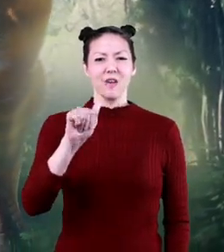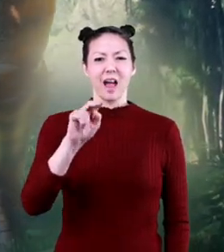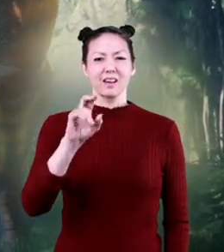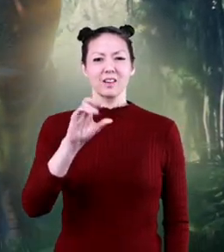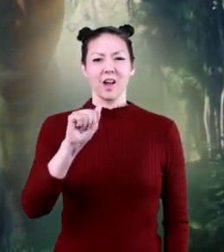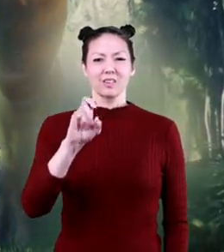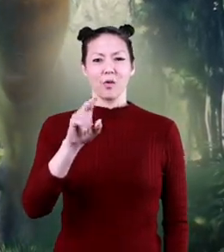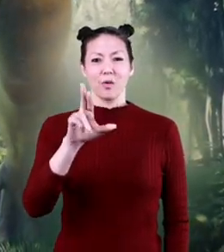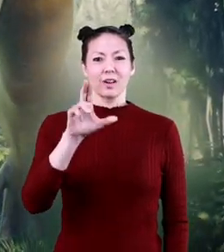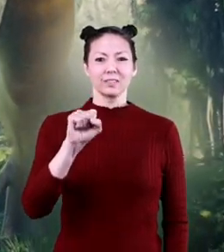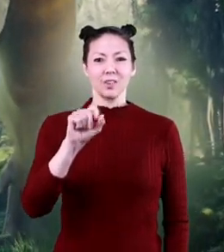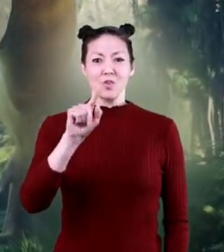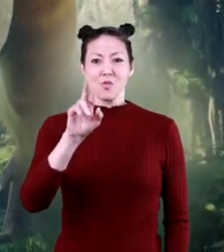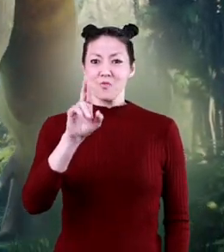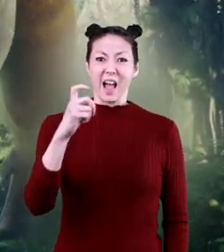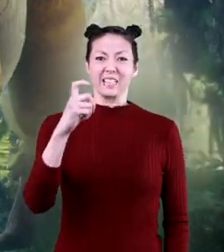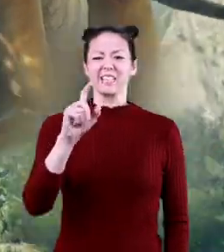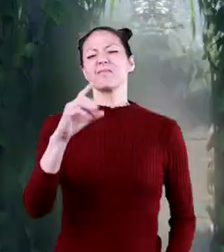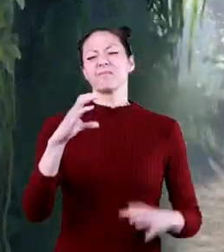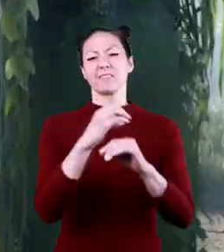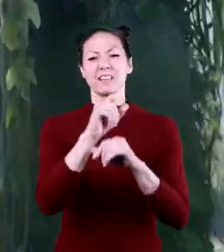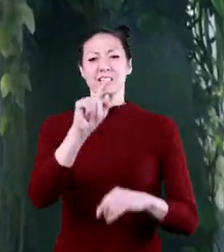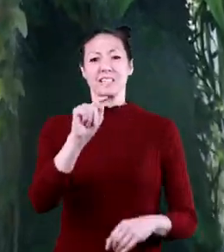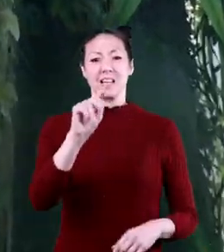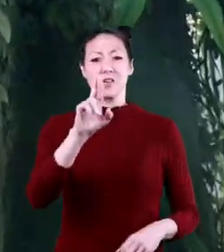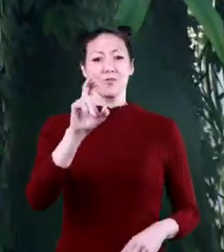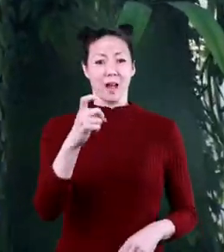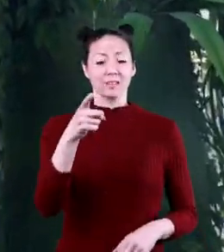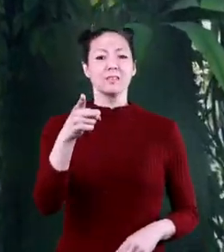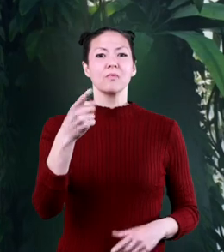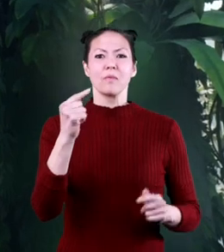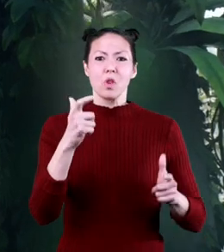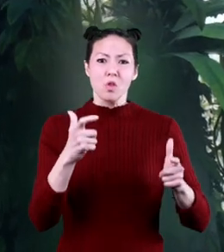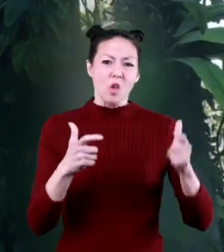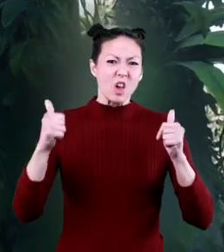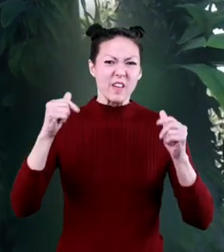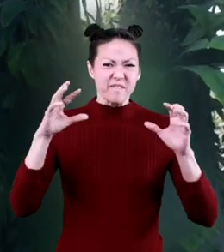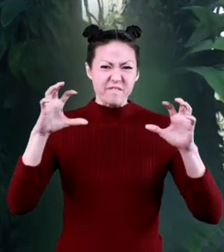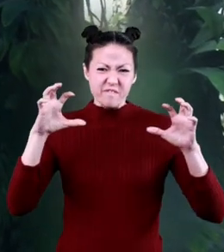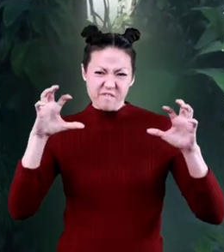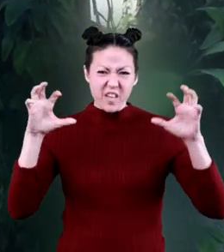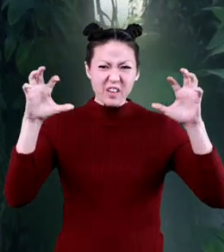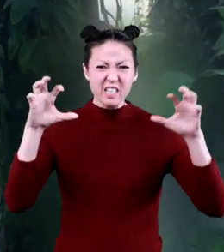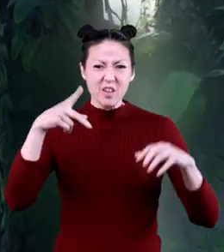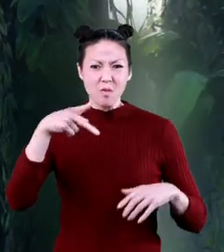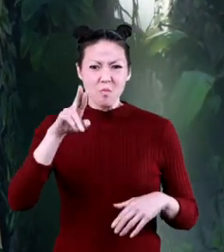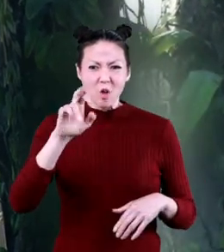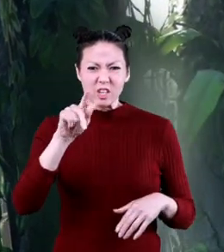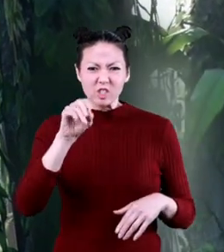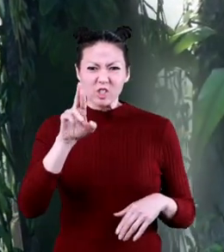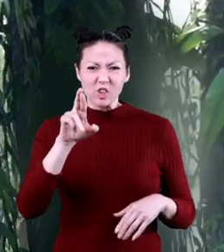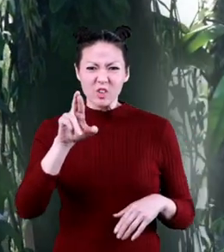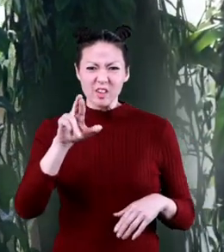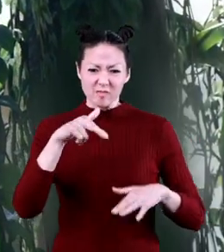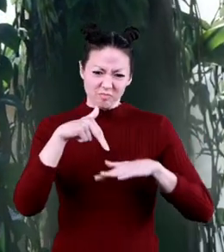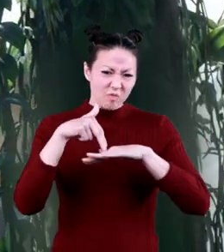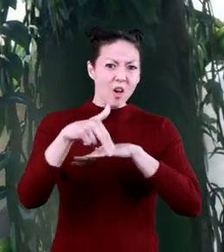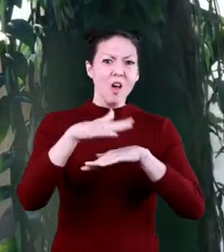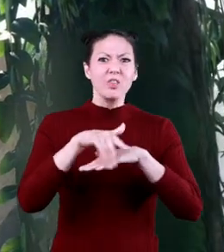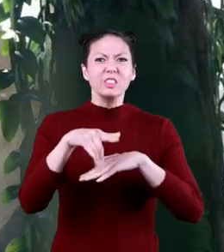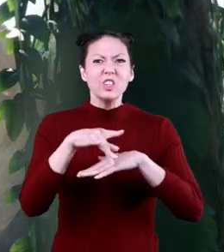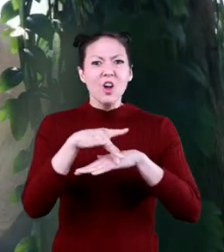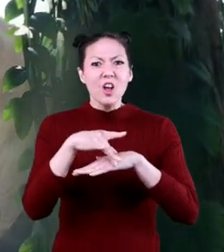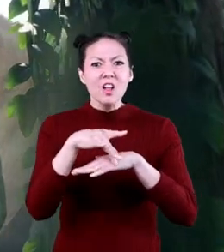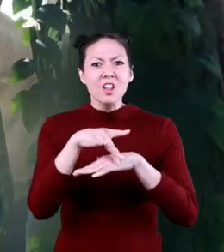Tyrannosaurus Rex Facts. The Tyrannosaurus Rex is one of the most ferocious predators to